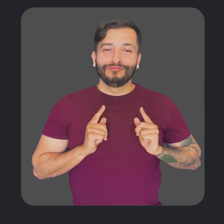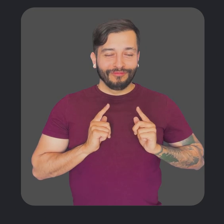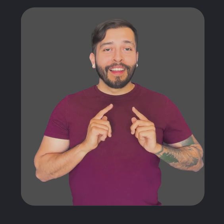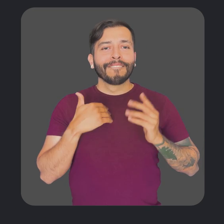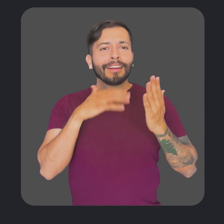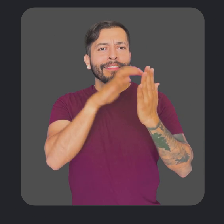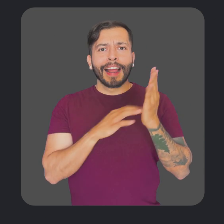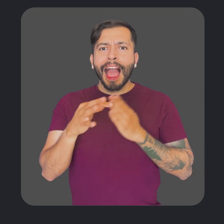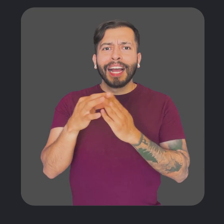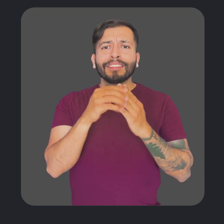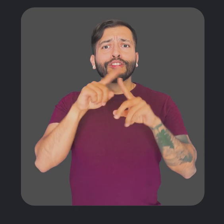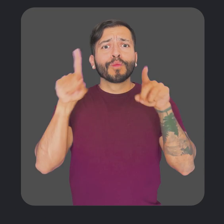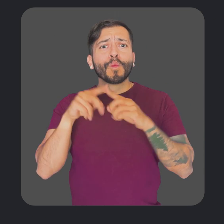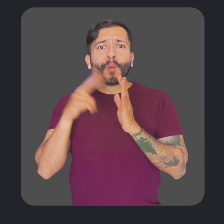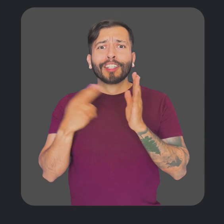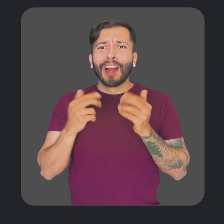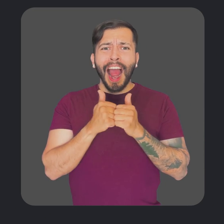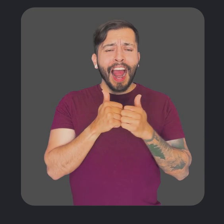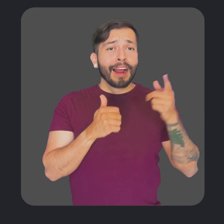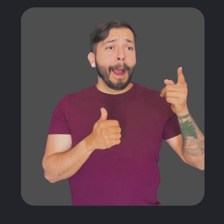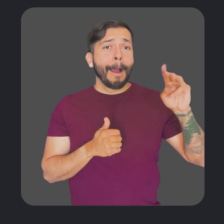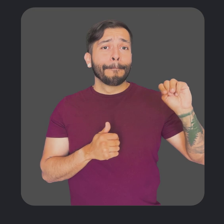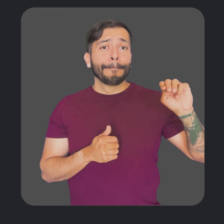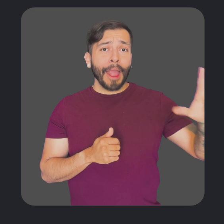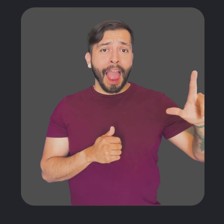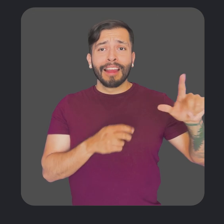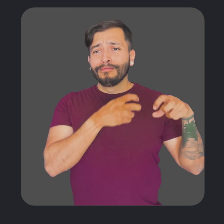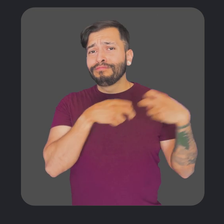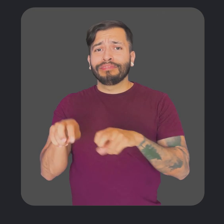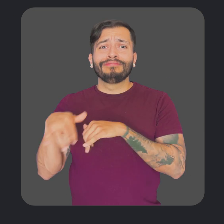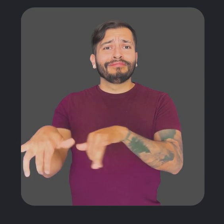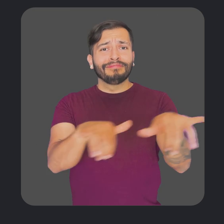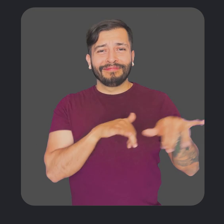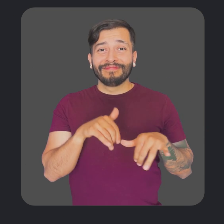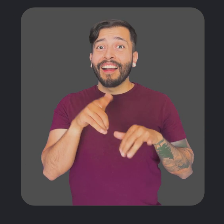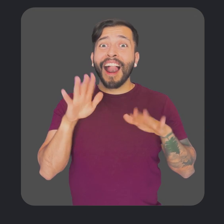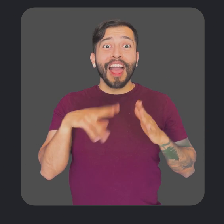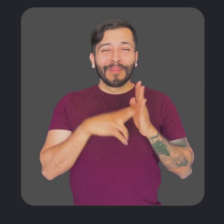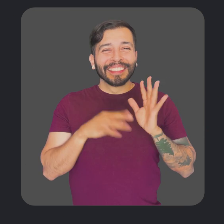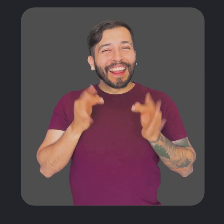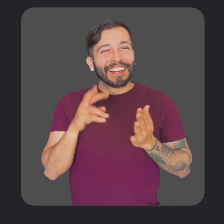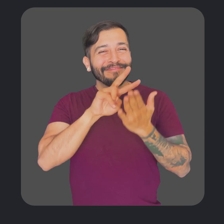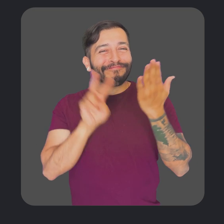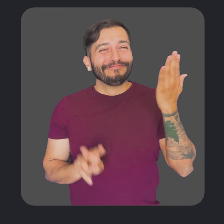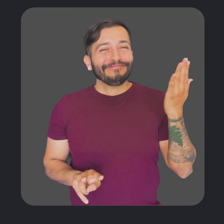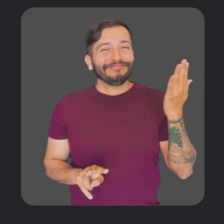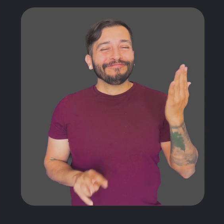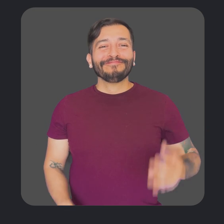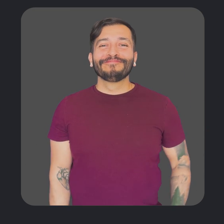we've released a guide so that screen reader users can successfully make the switch from HTML to standard view. Definitely check it out if you haven't already.